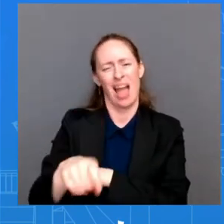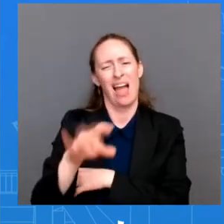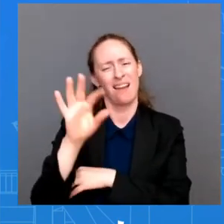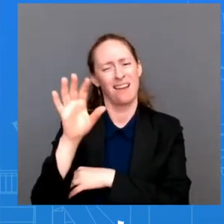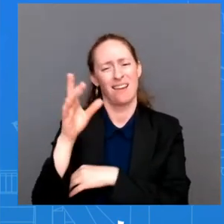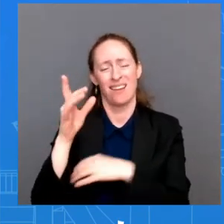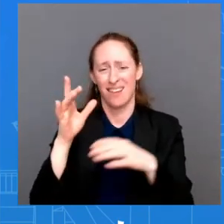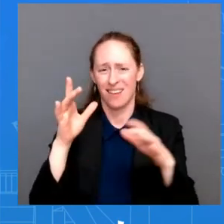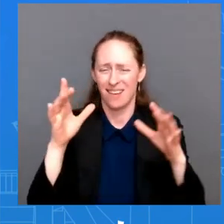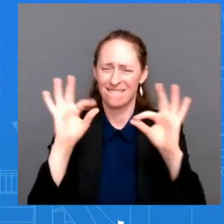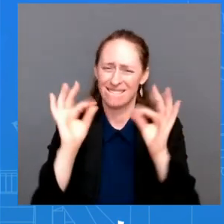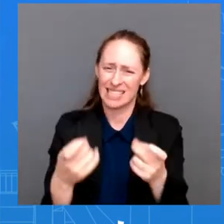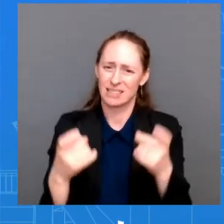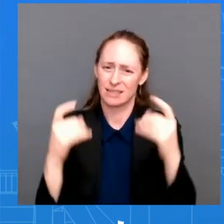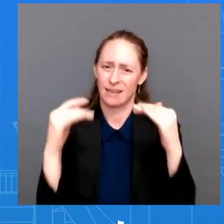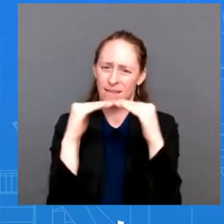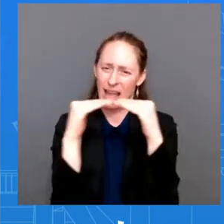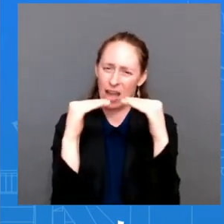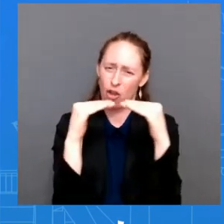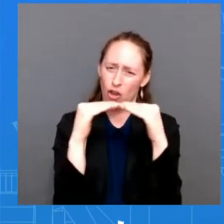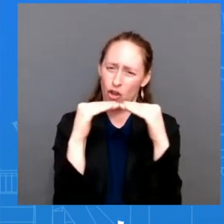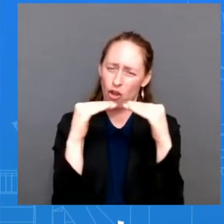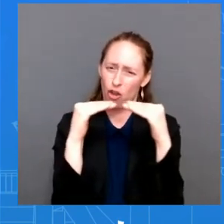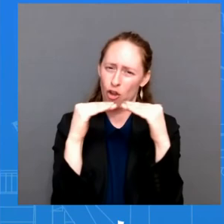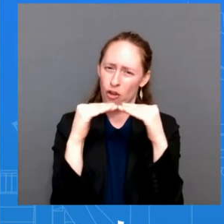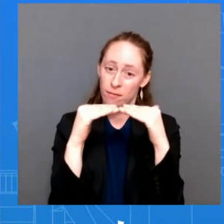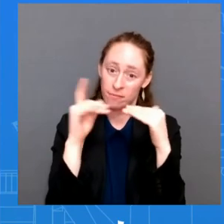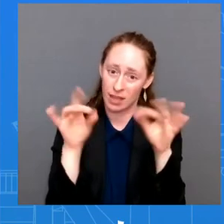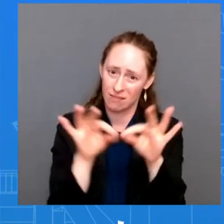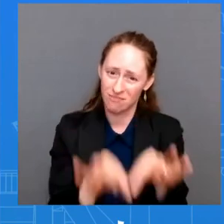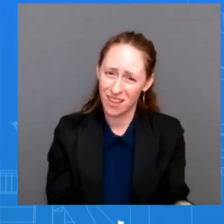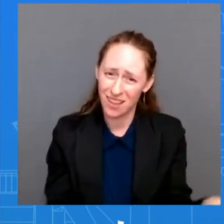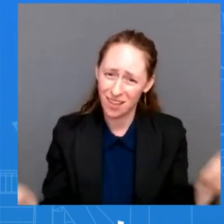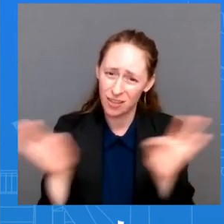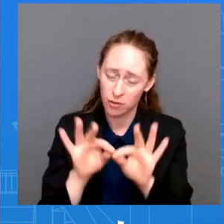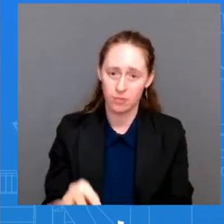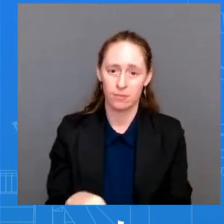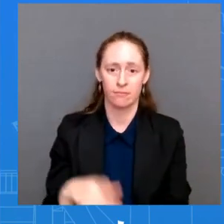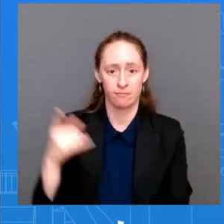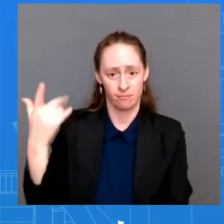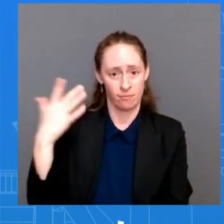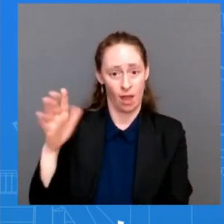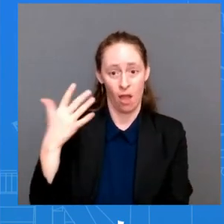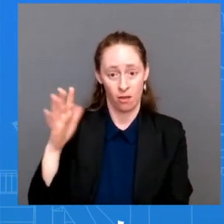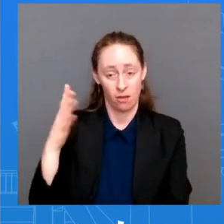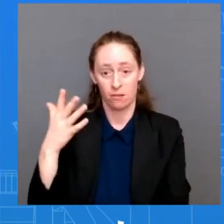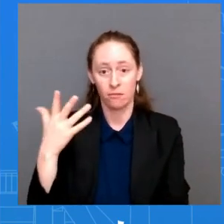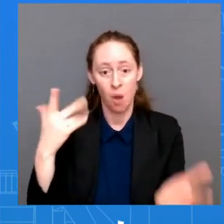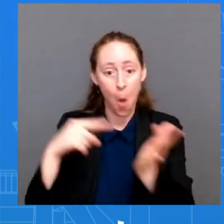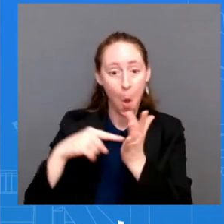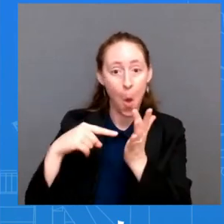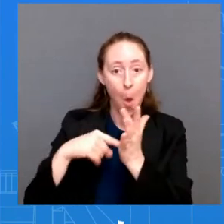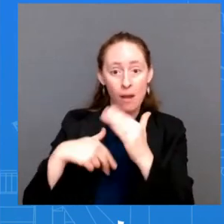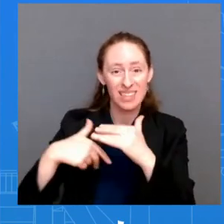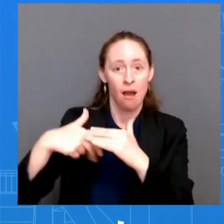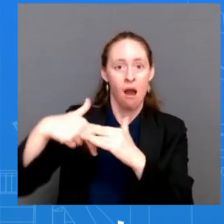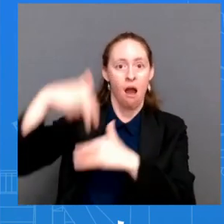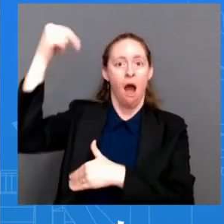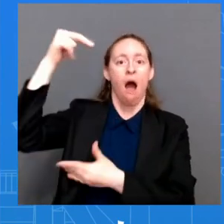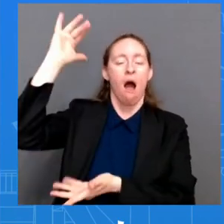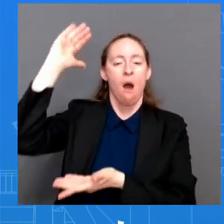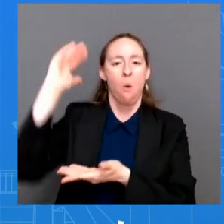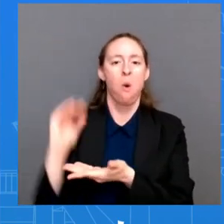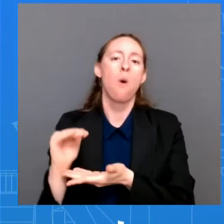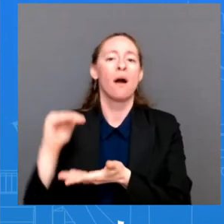300 billion dollars that's going to go uh towards uh deficit making sure that we continue to bring down uh the deficit